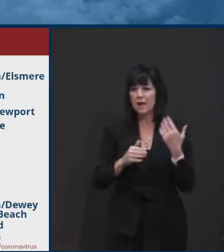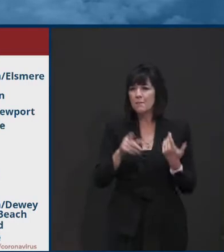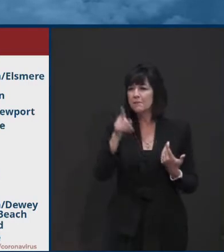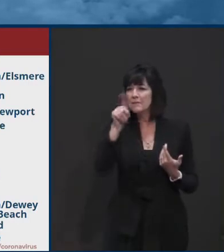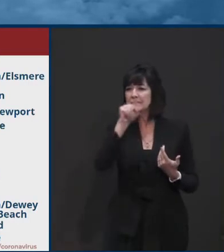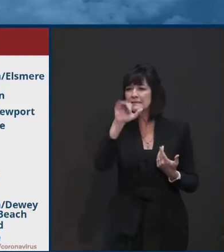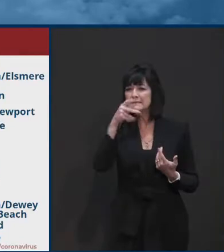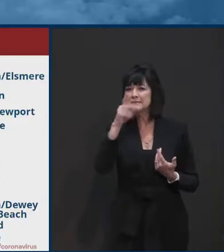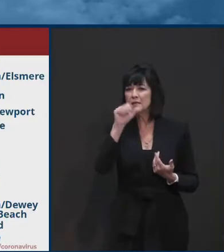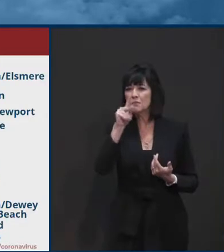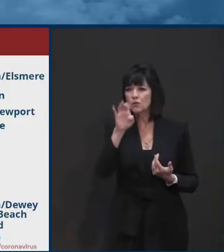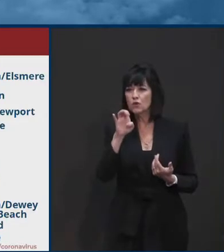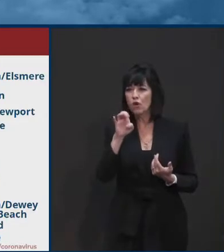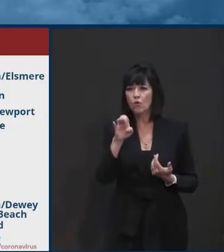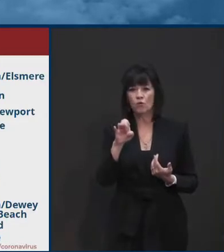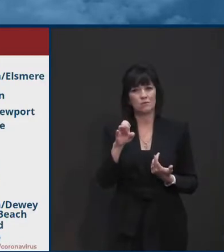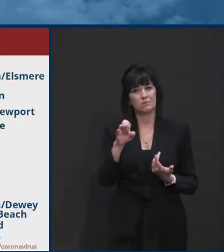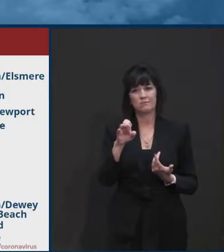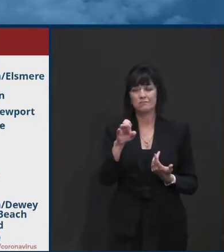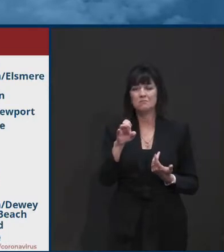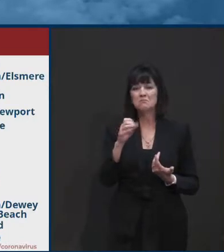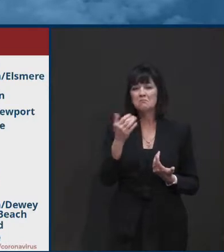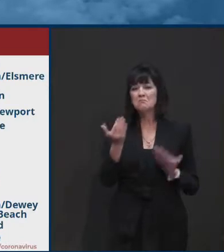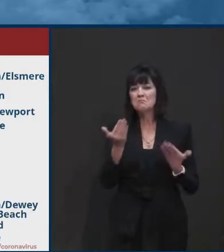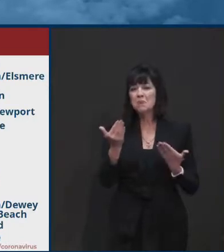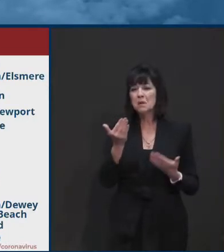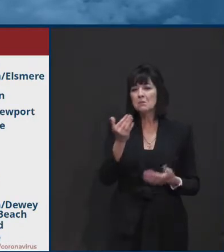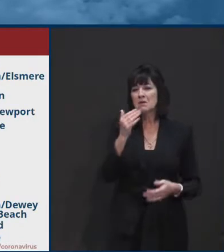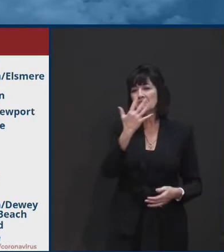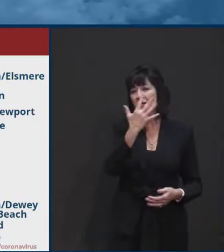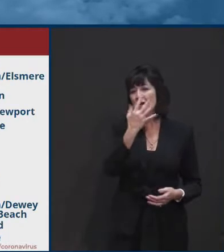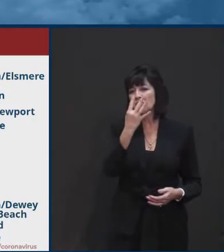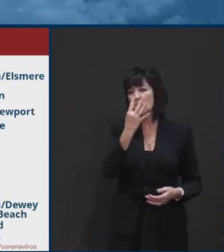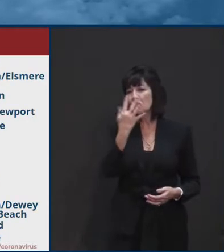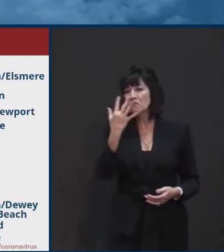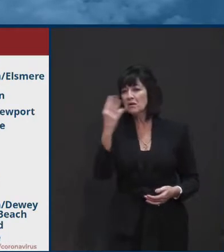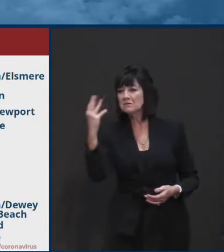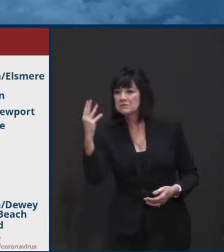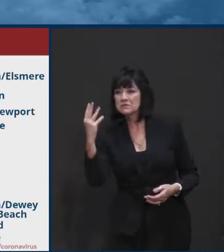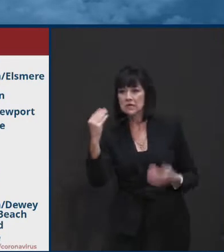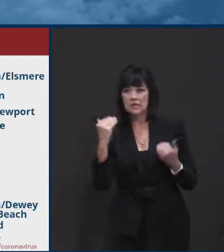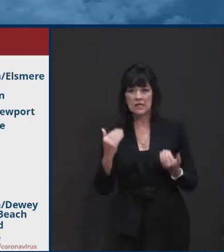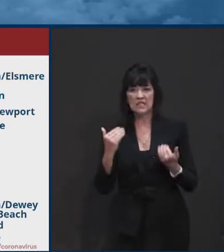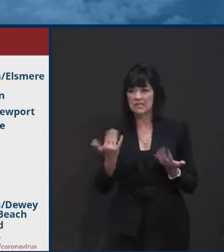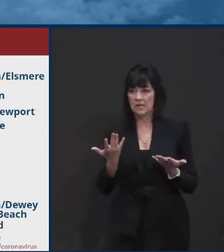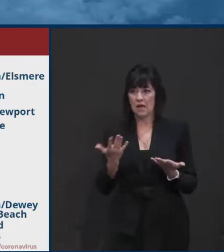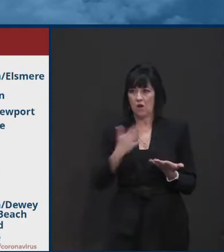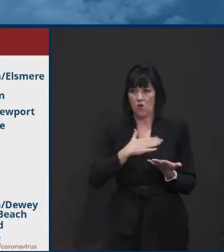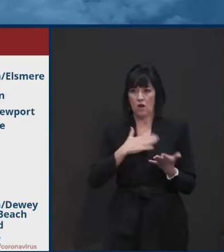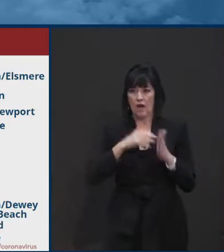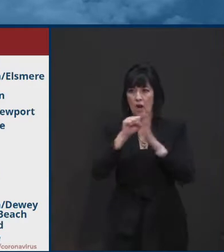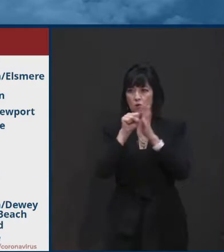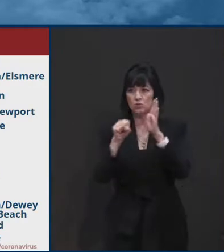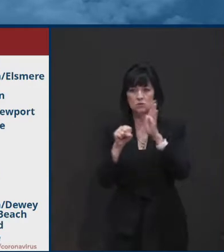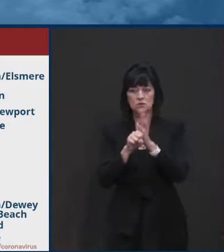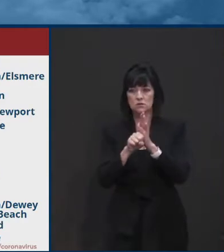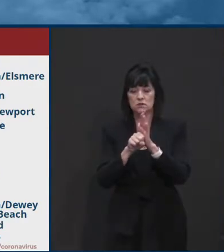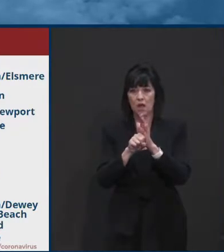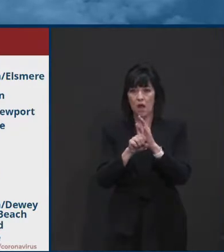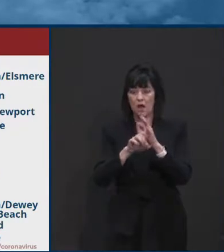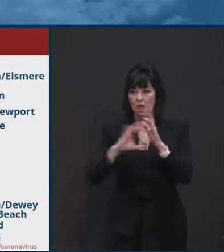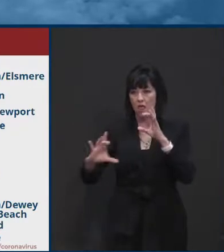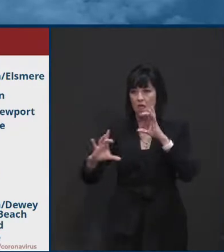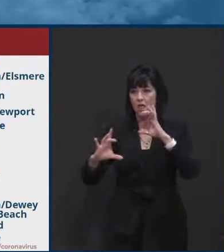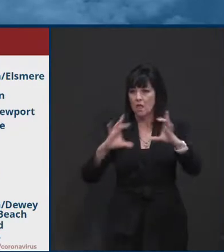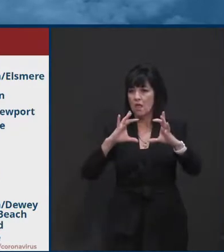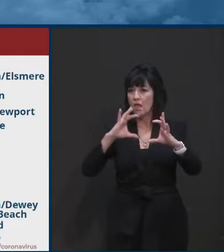those criteria, but now it's, it is, um, much of the state that, um, meets the same criteria that,